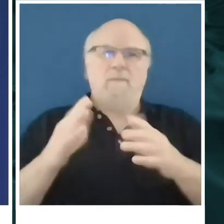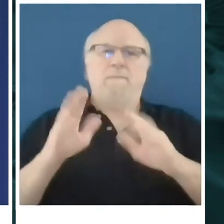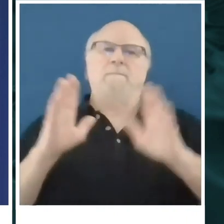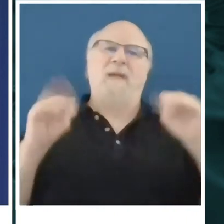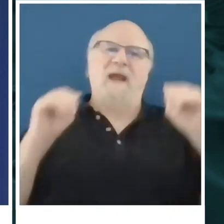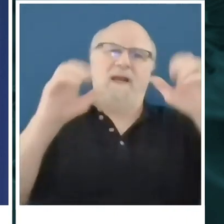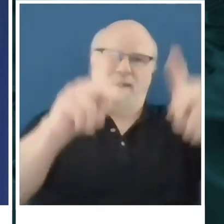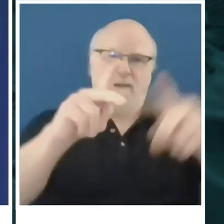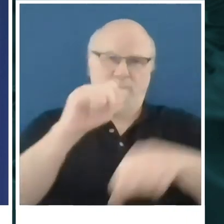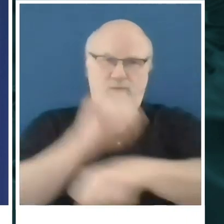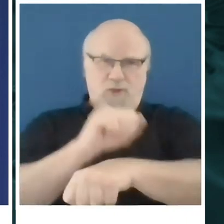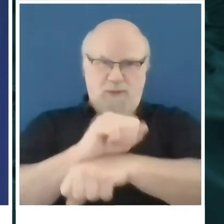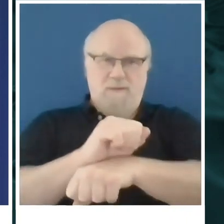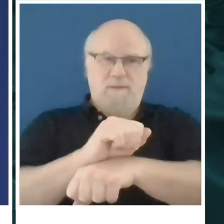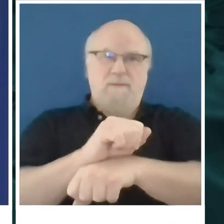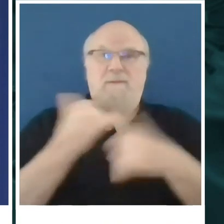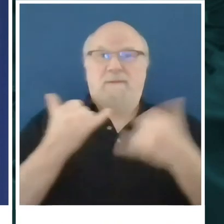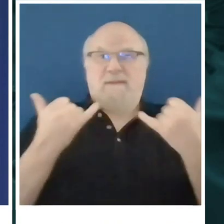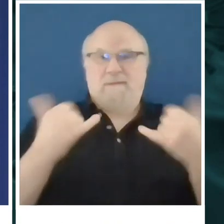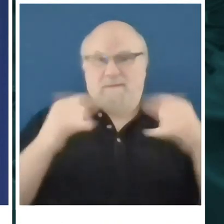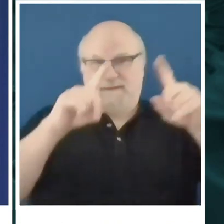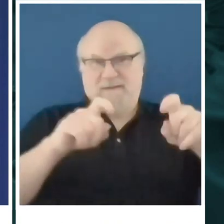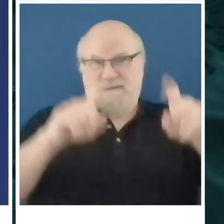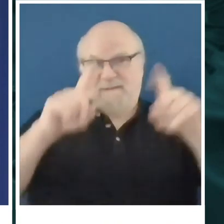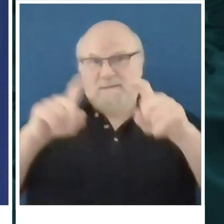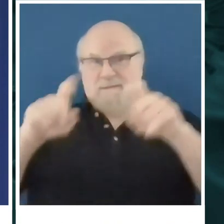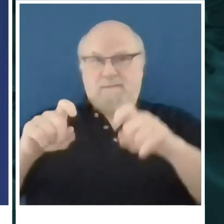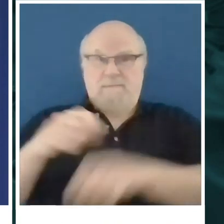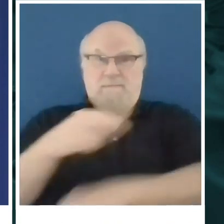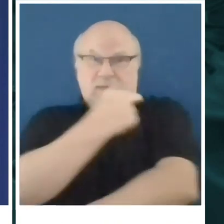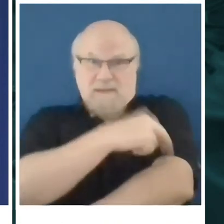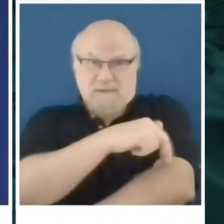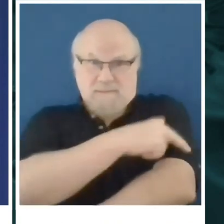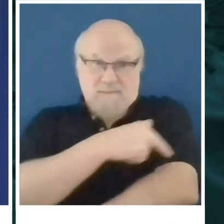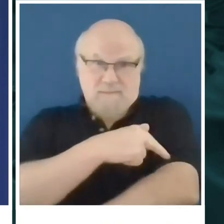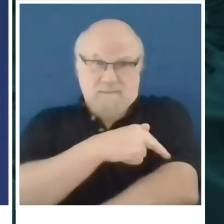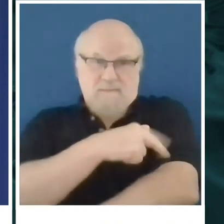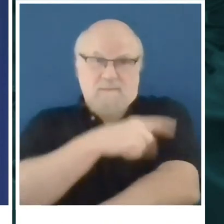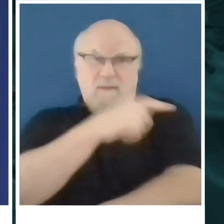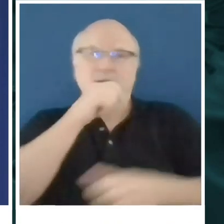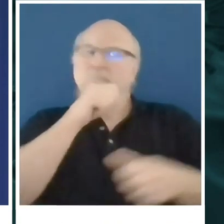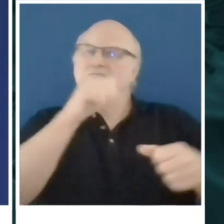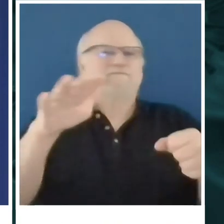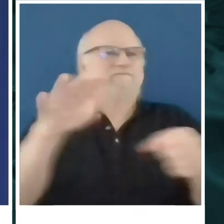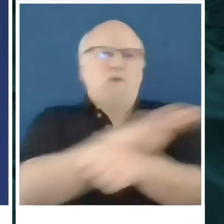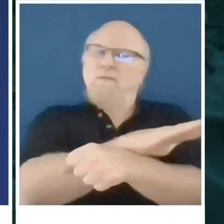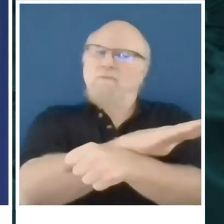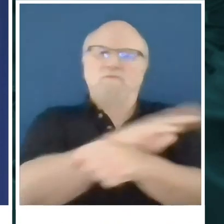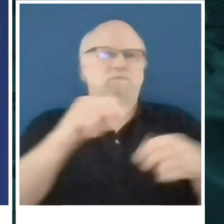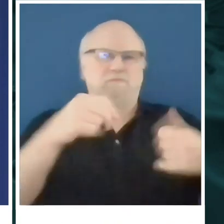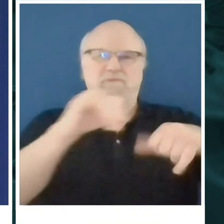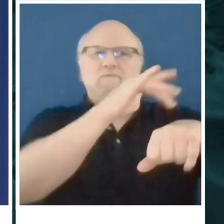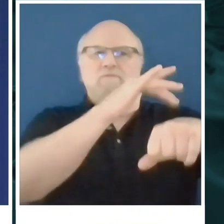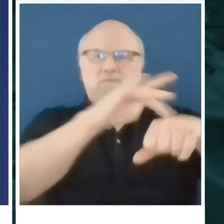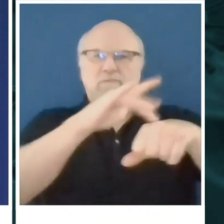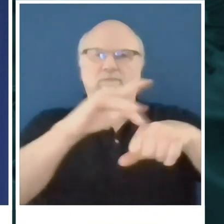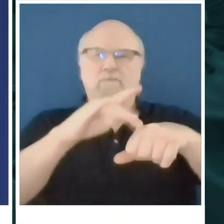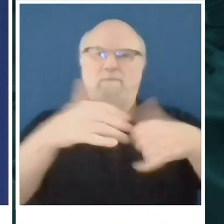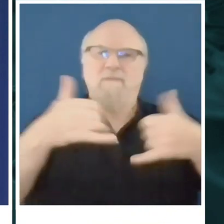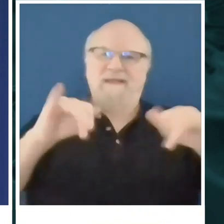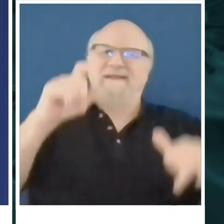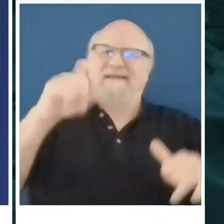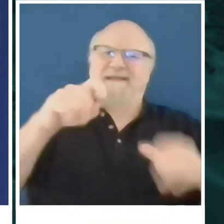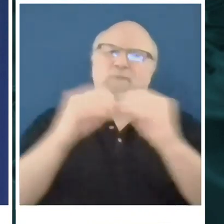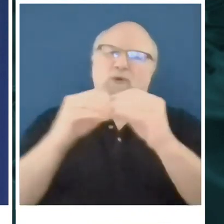we've increased our testing capabilities and our hospitals are not at capacity. But we still have work to do. As we meet these